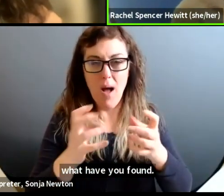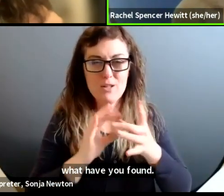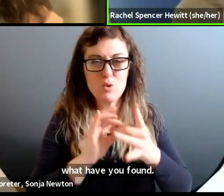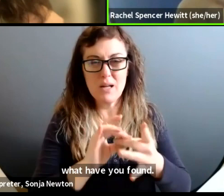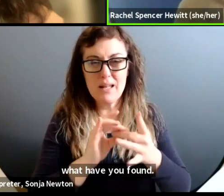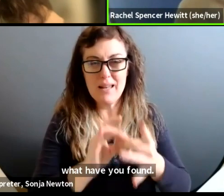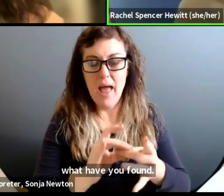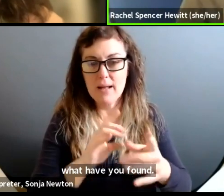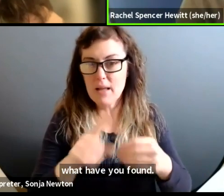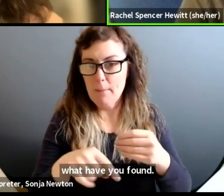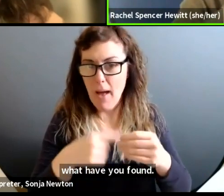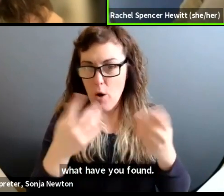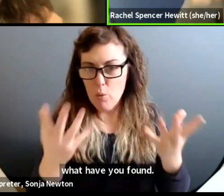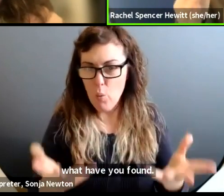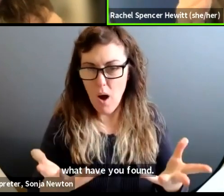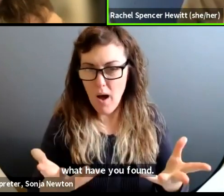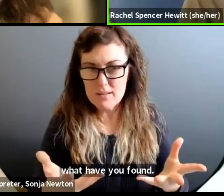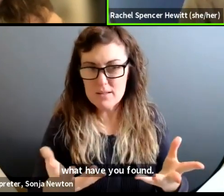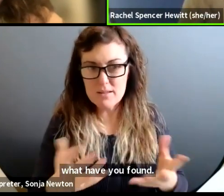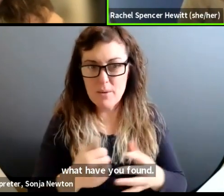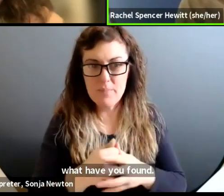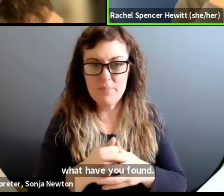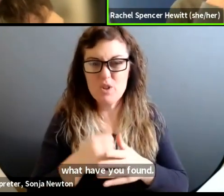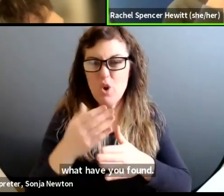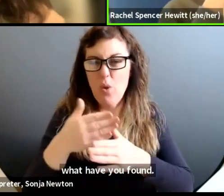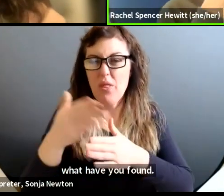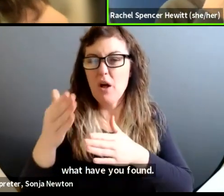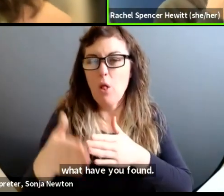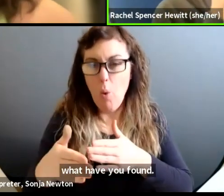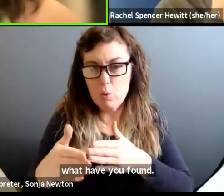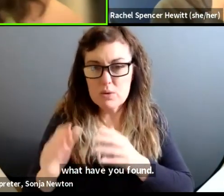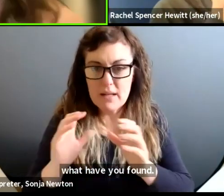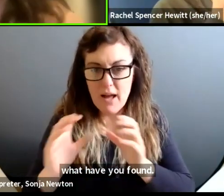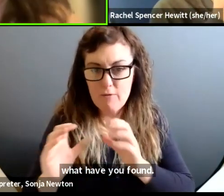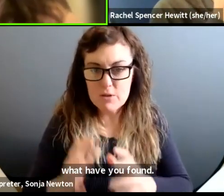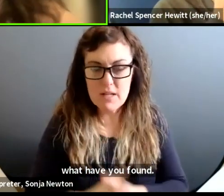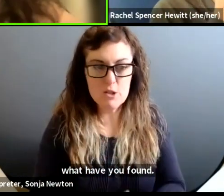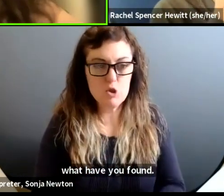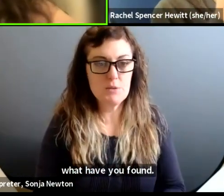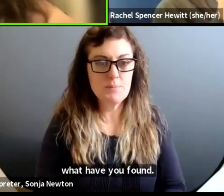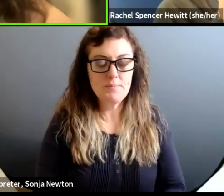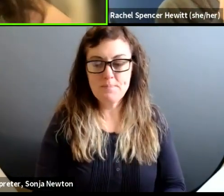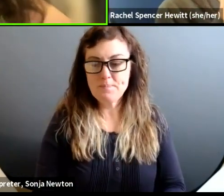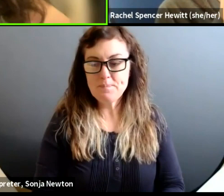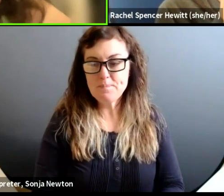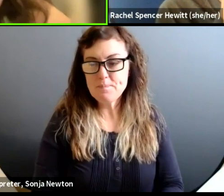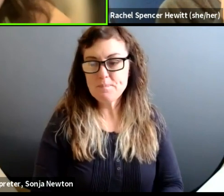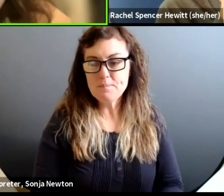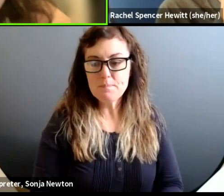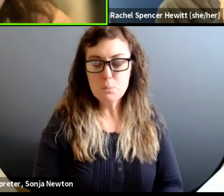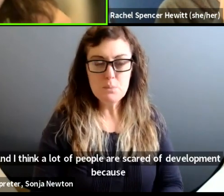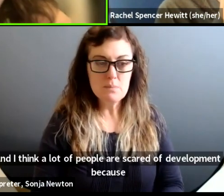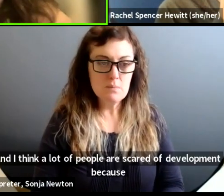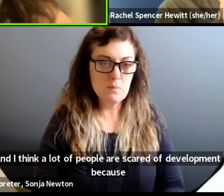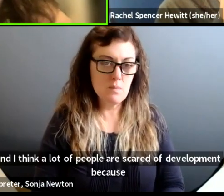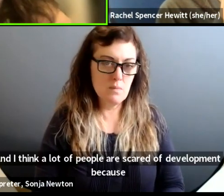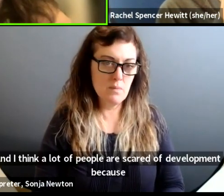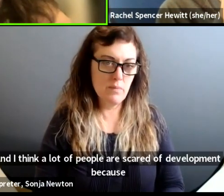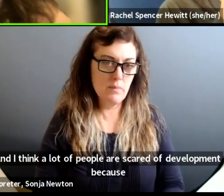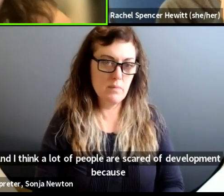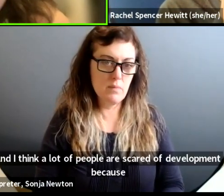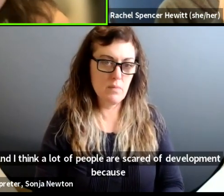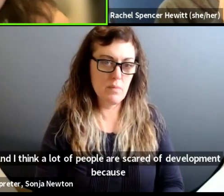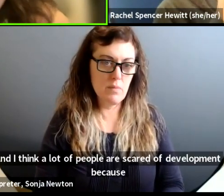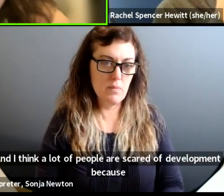you know, making that, that closing conversation? Yeah. I think a lot of people are scared of development because like, especially